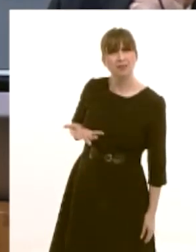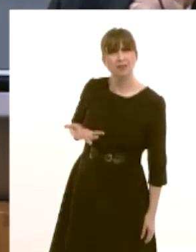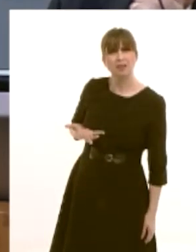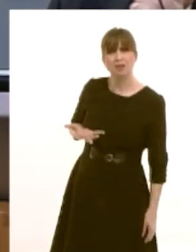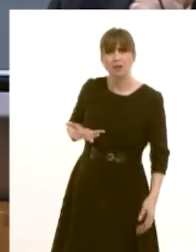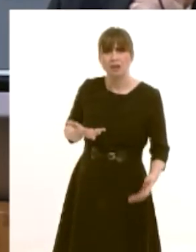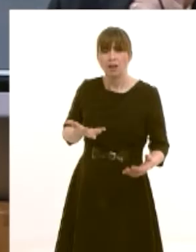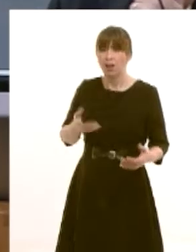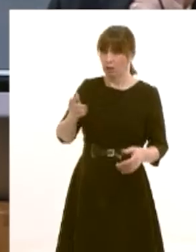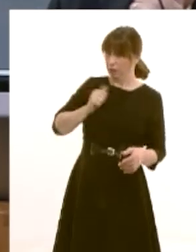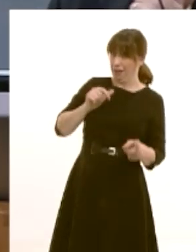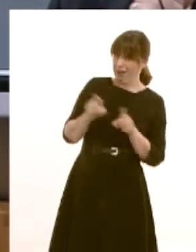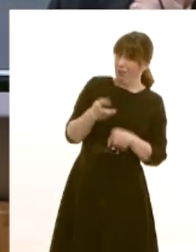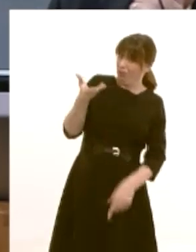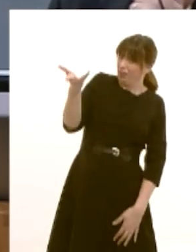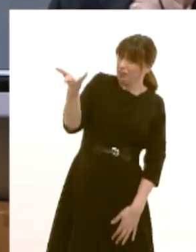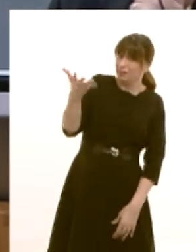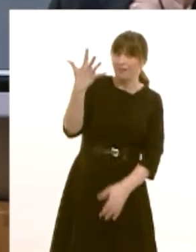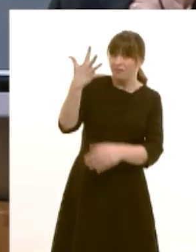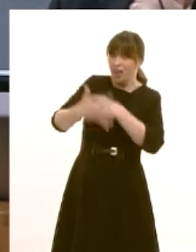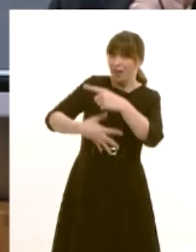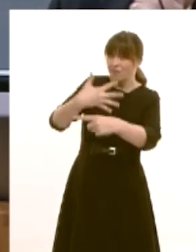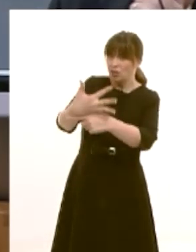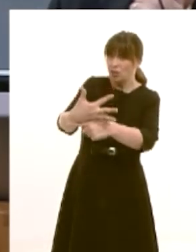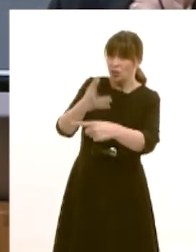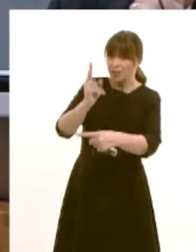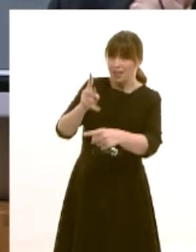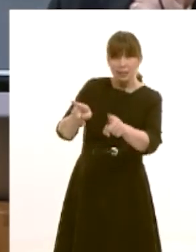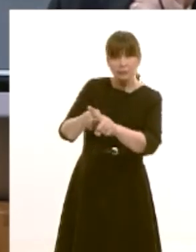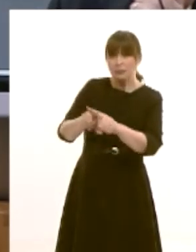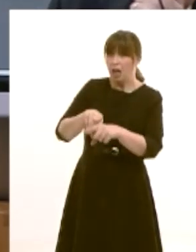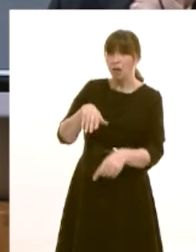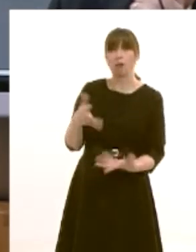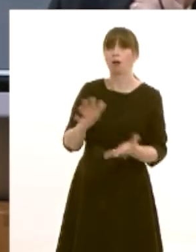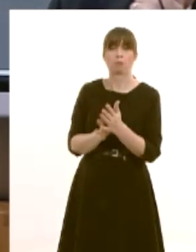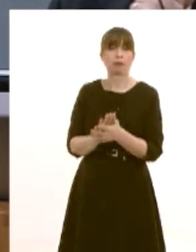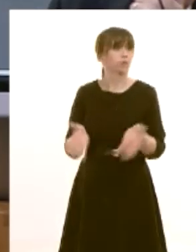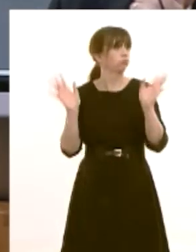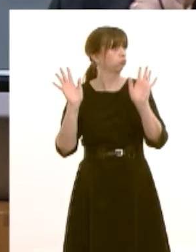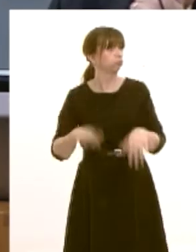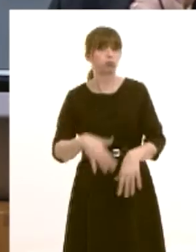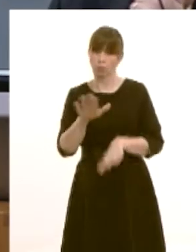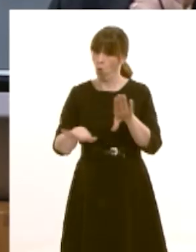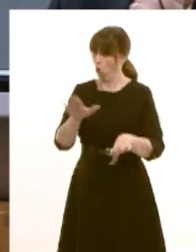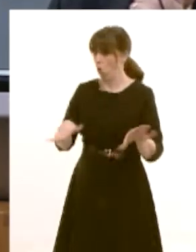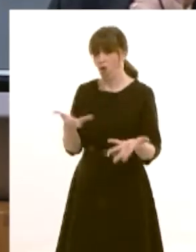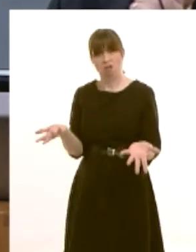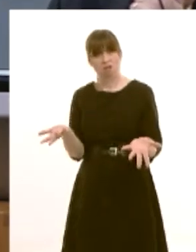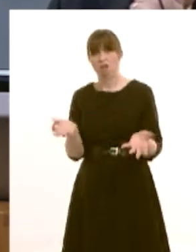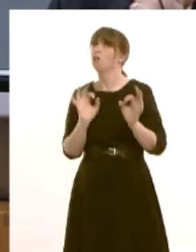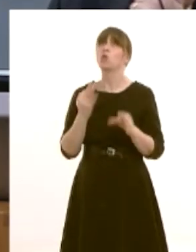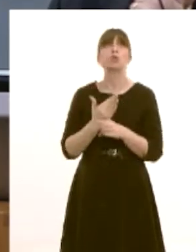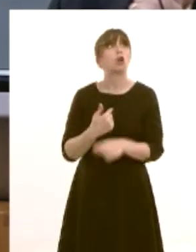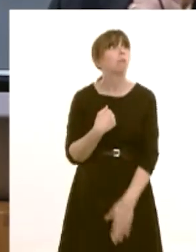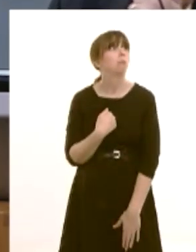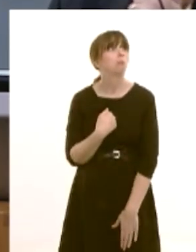is what we can expect for the next five years of a labour government what hope can there be for those people who haven't got a job